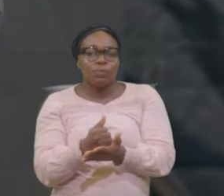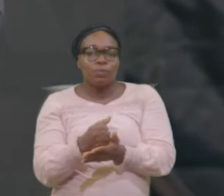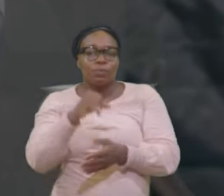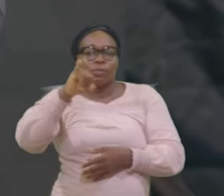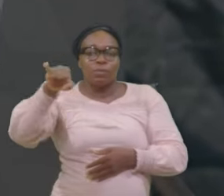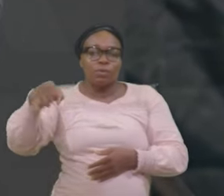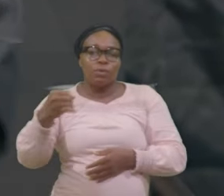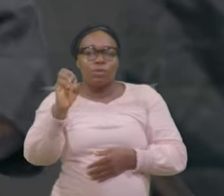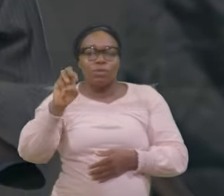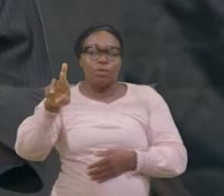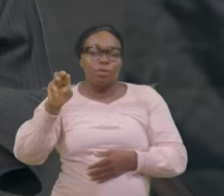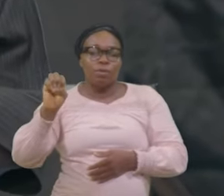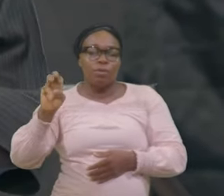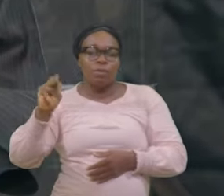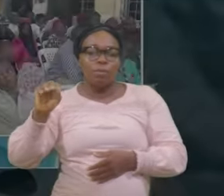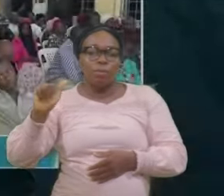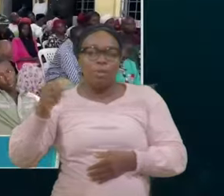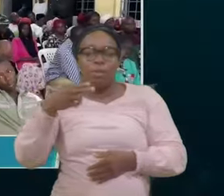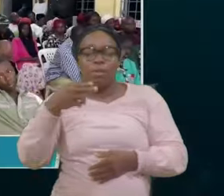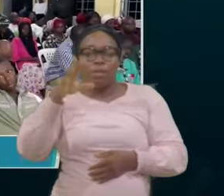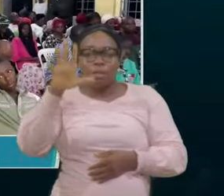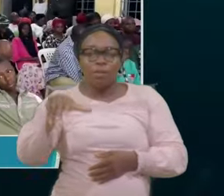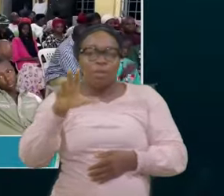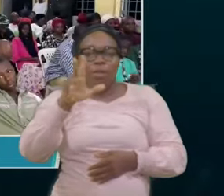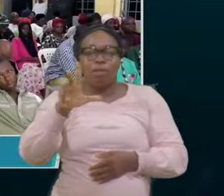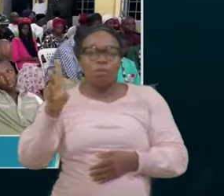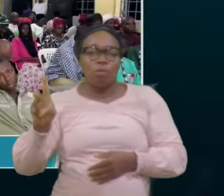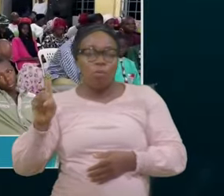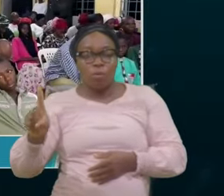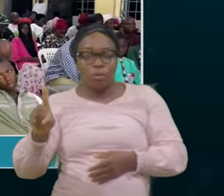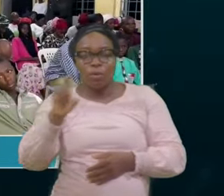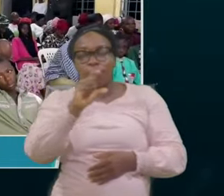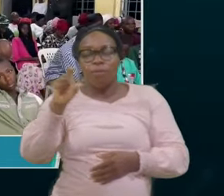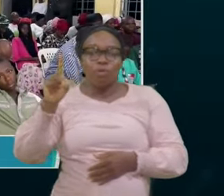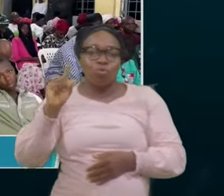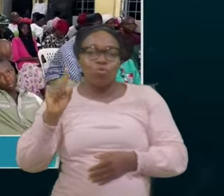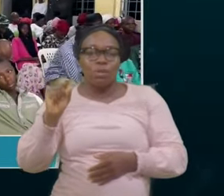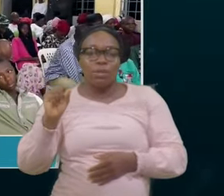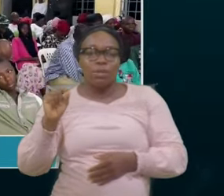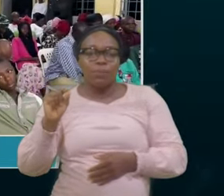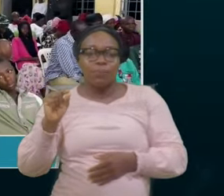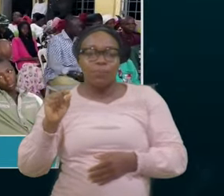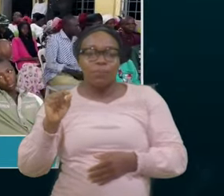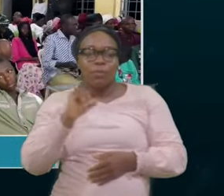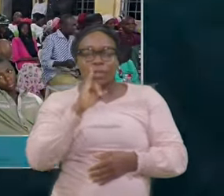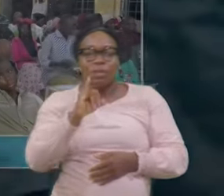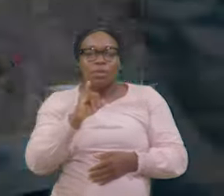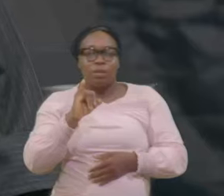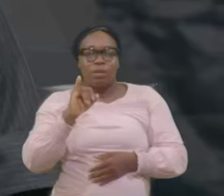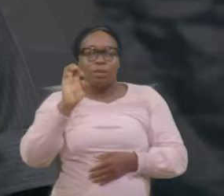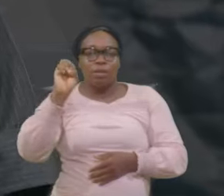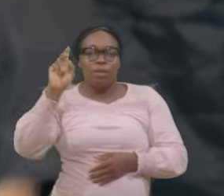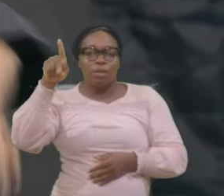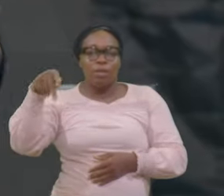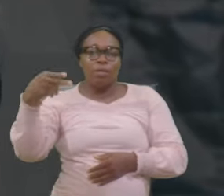Chapter 31 Verse 20 Is Ephraim My dear Son